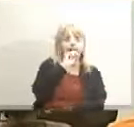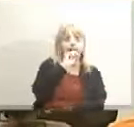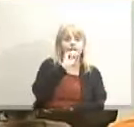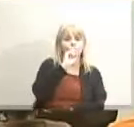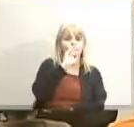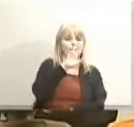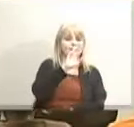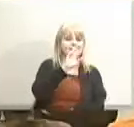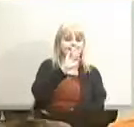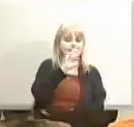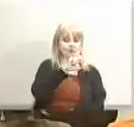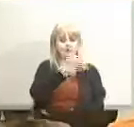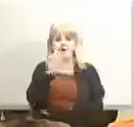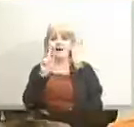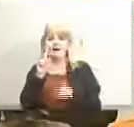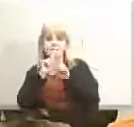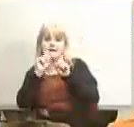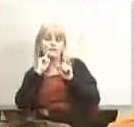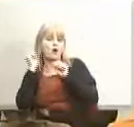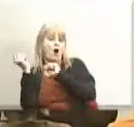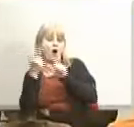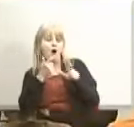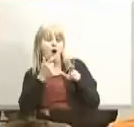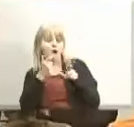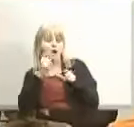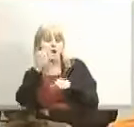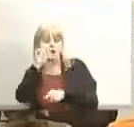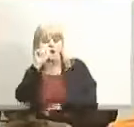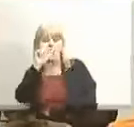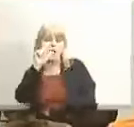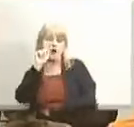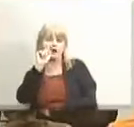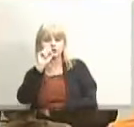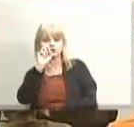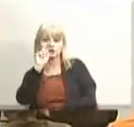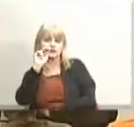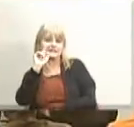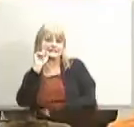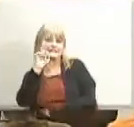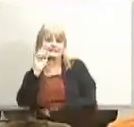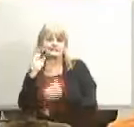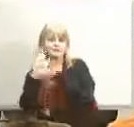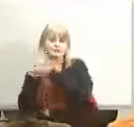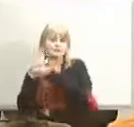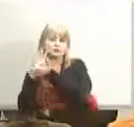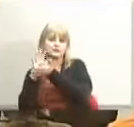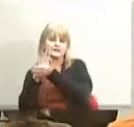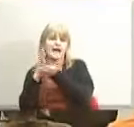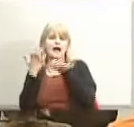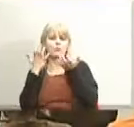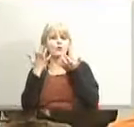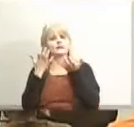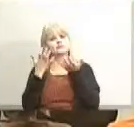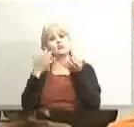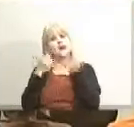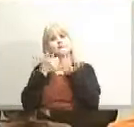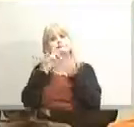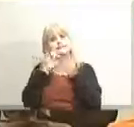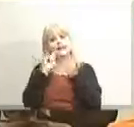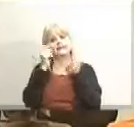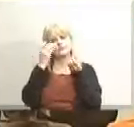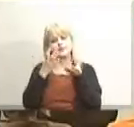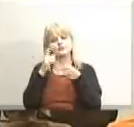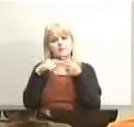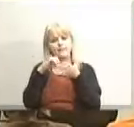alternative schools so would love to have a work session and update on that um some really i